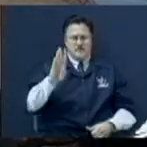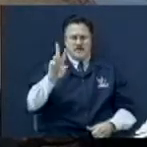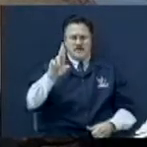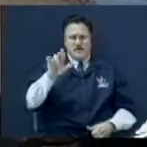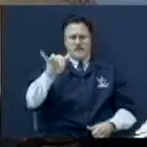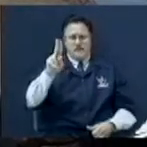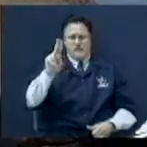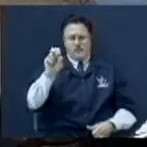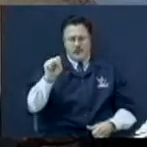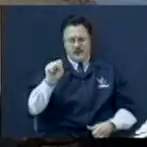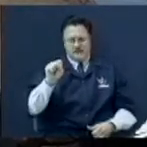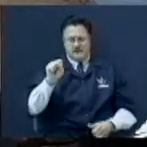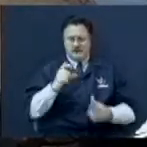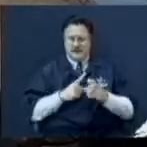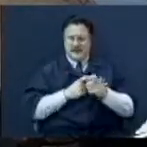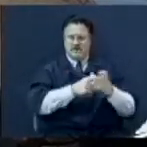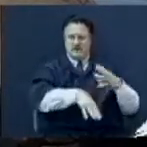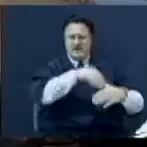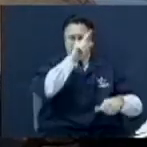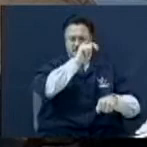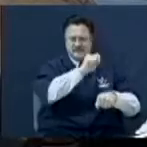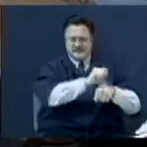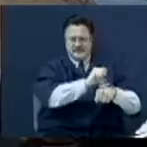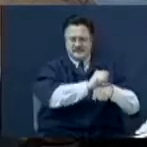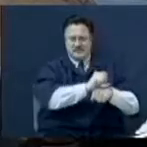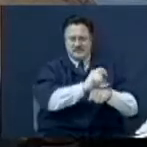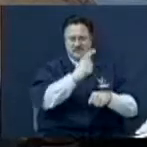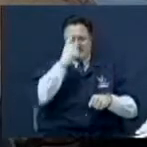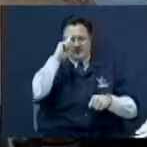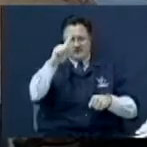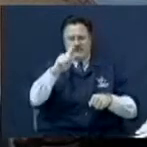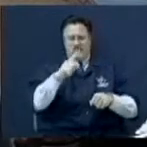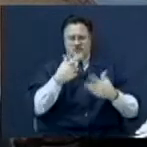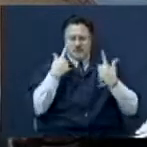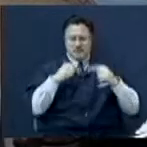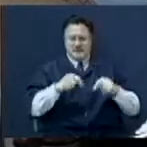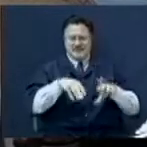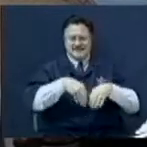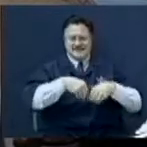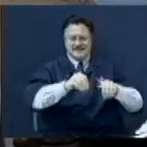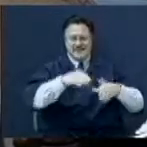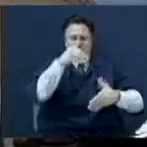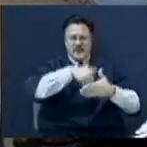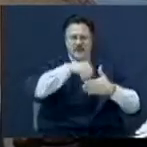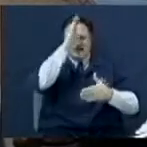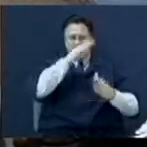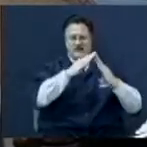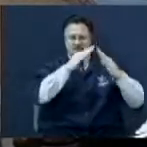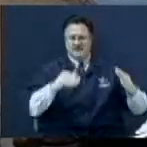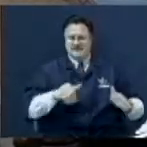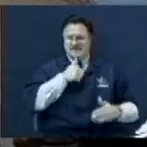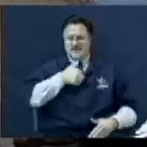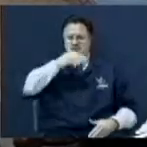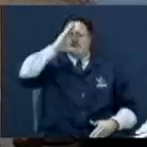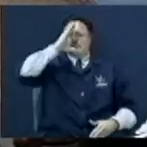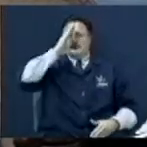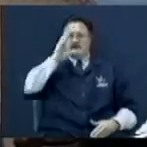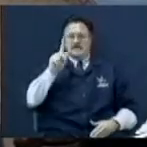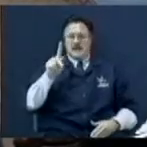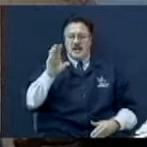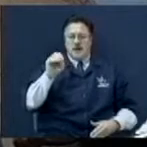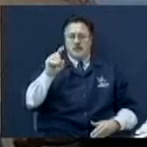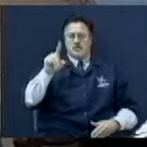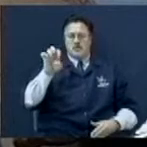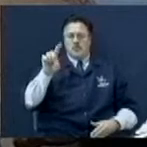He'd run them out of the temple for merchandise in the house of God, not drinking Kool-Aid and eating a